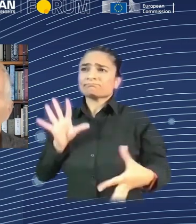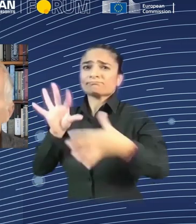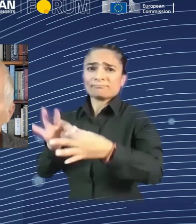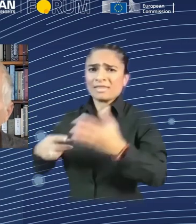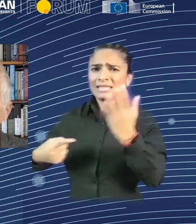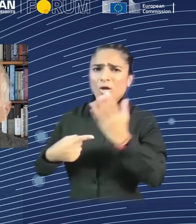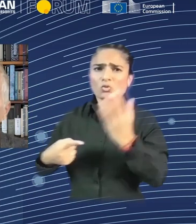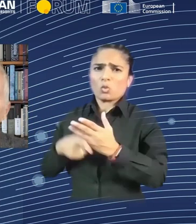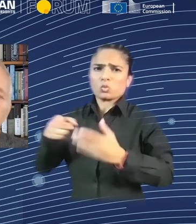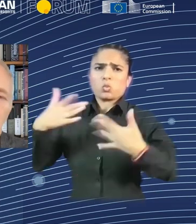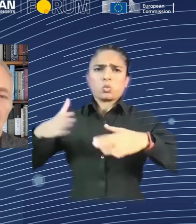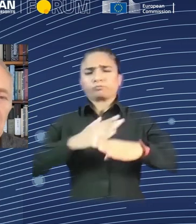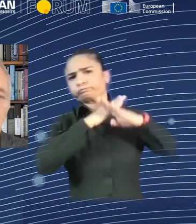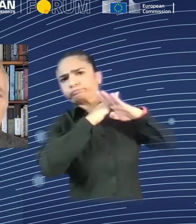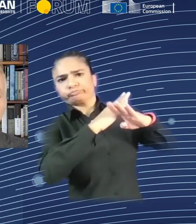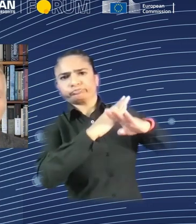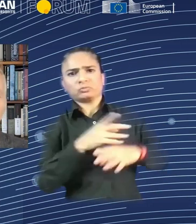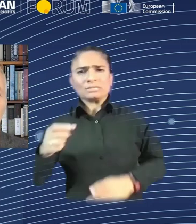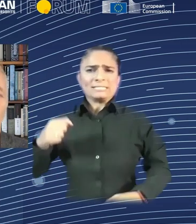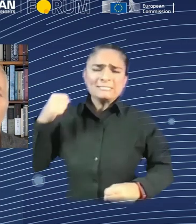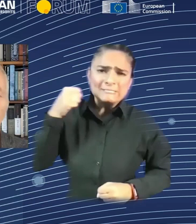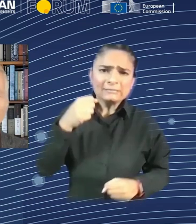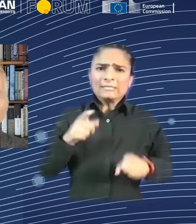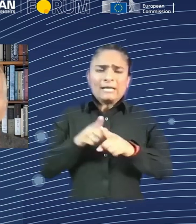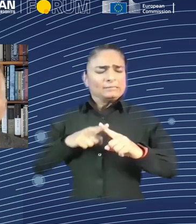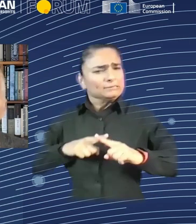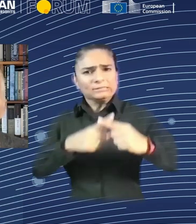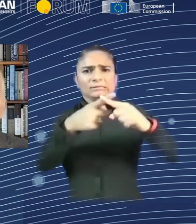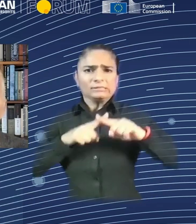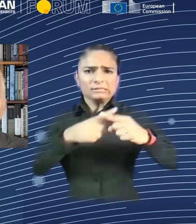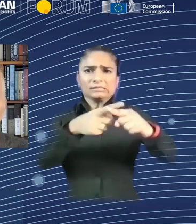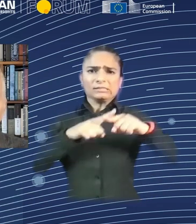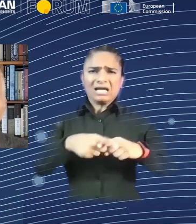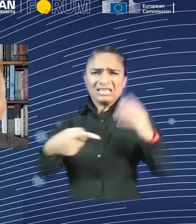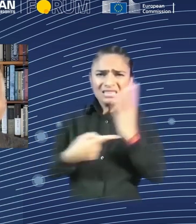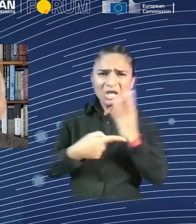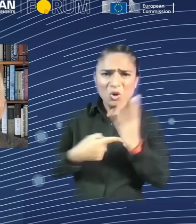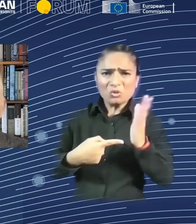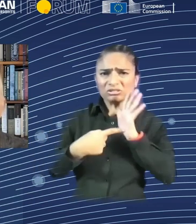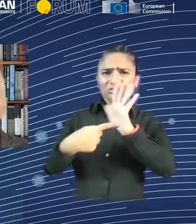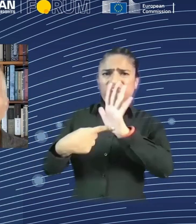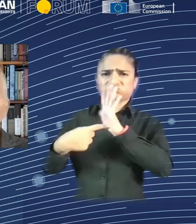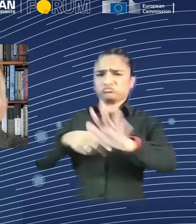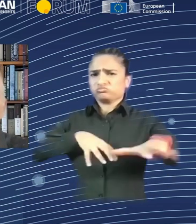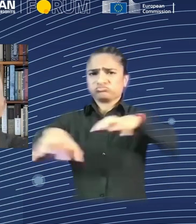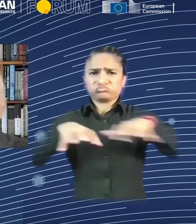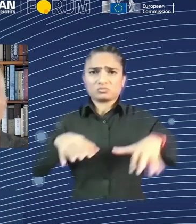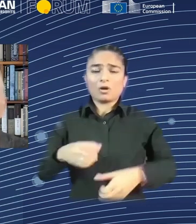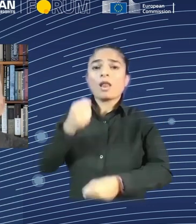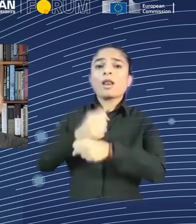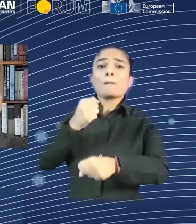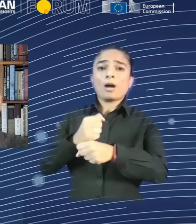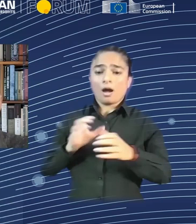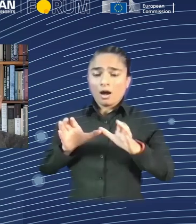So labor organizing did not exist. They fought to gain awareness, to buy time. There's a wonderful new book by